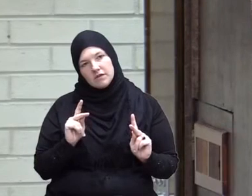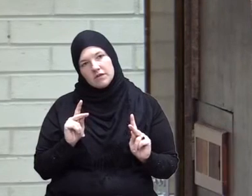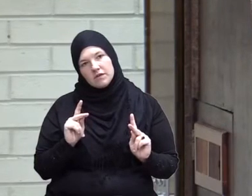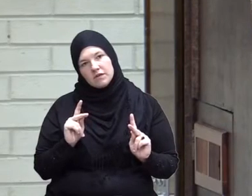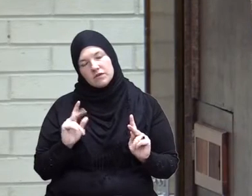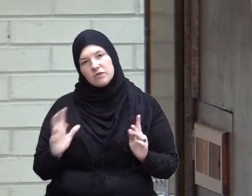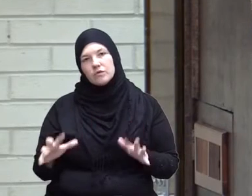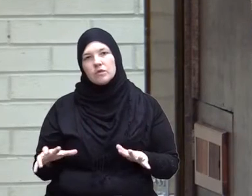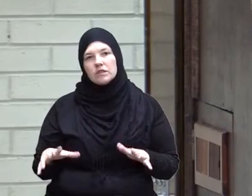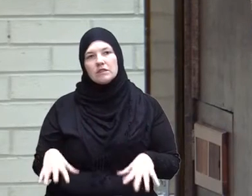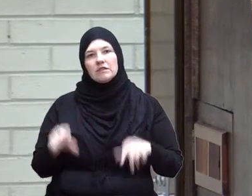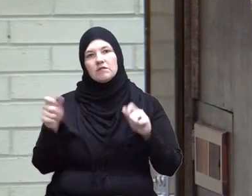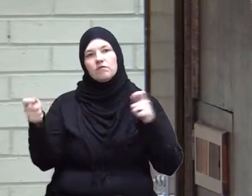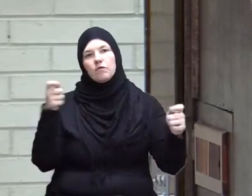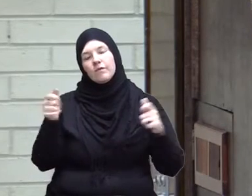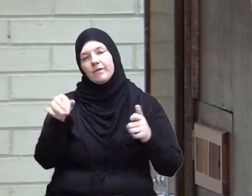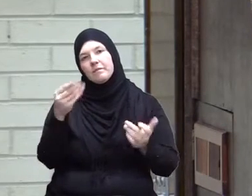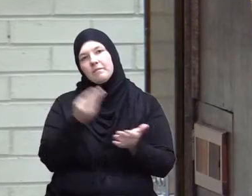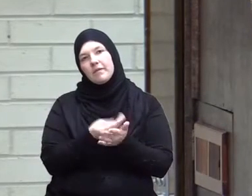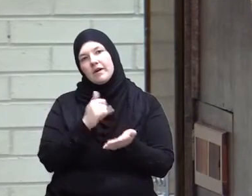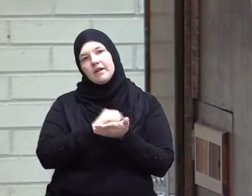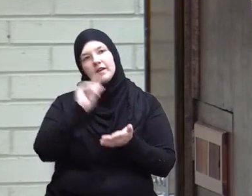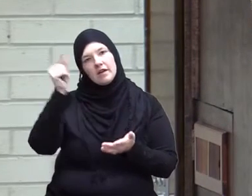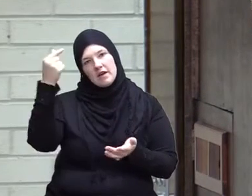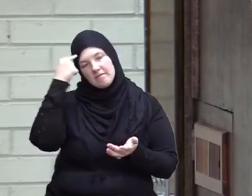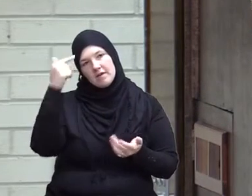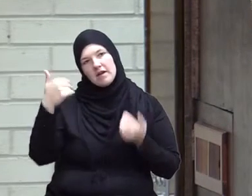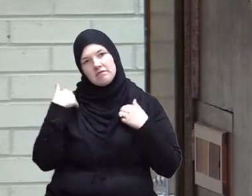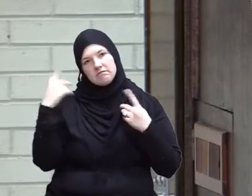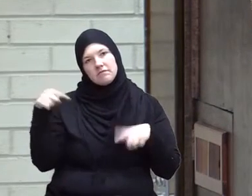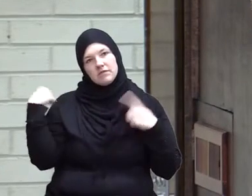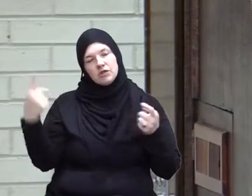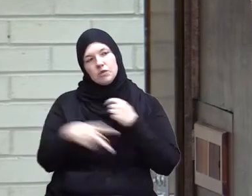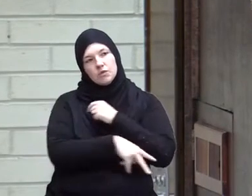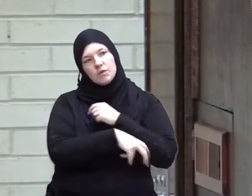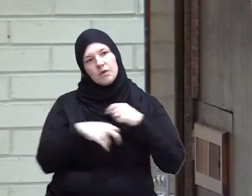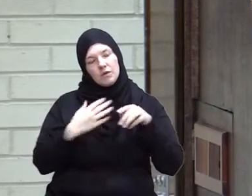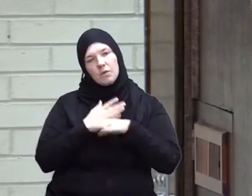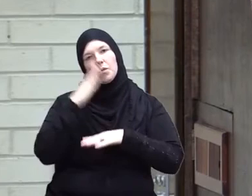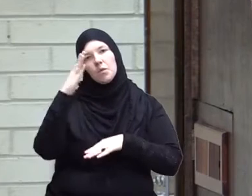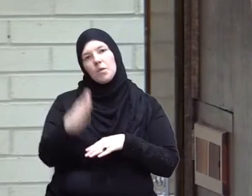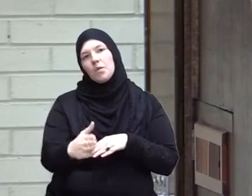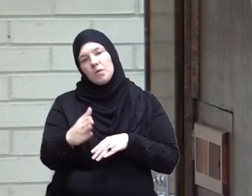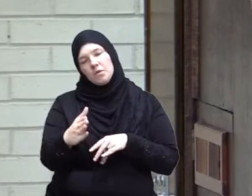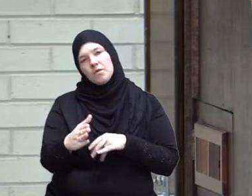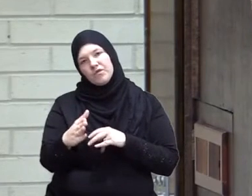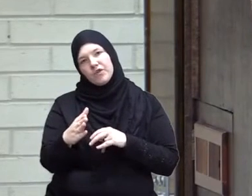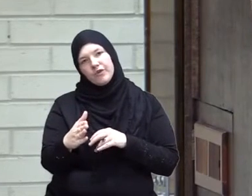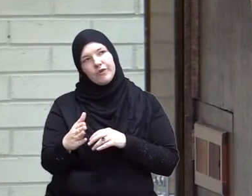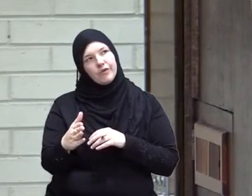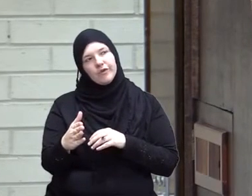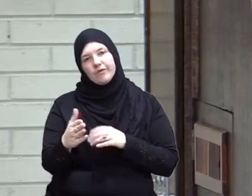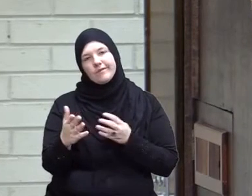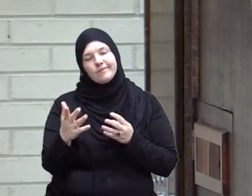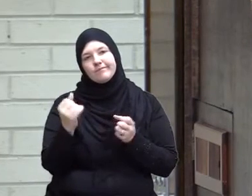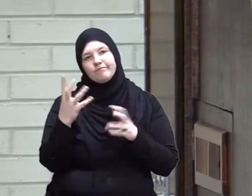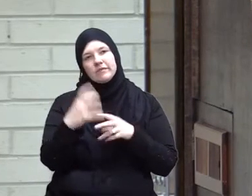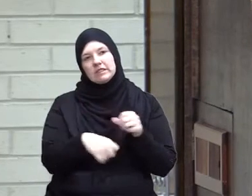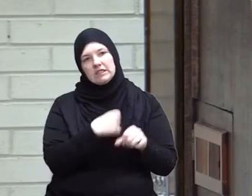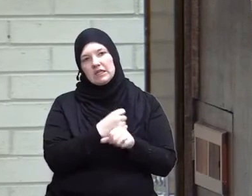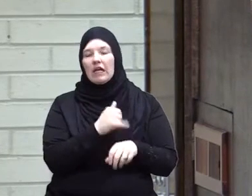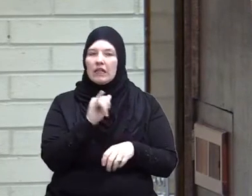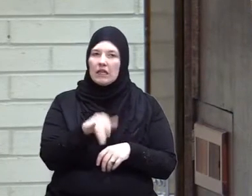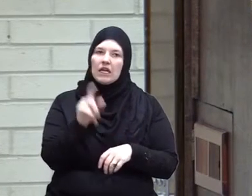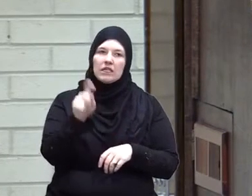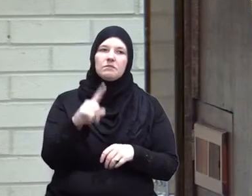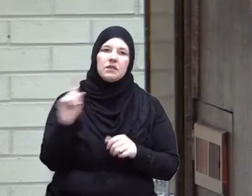money that the governments have stolen all over the decades and the centuries this has